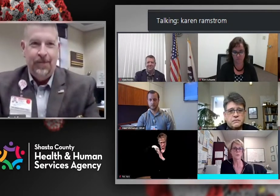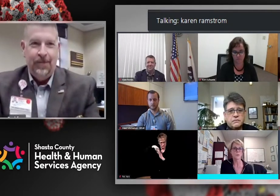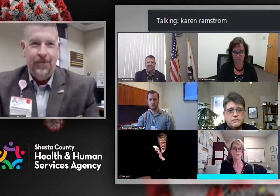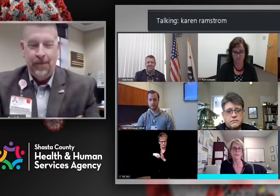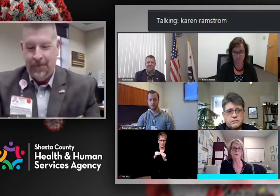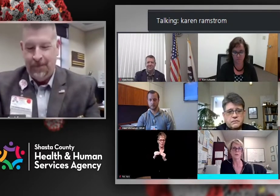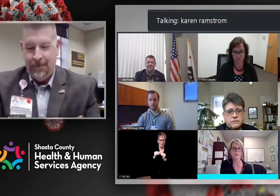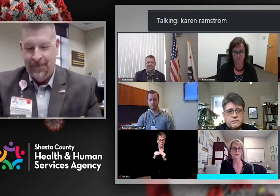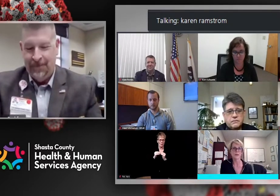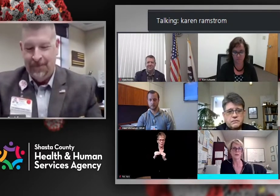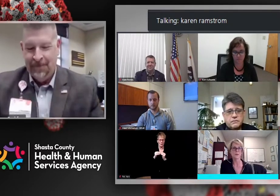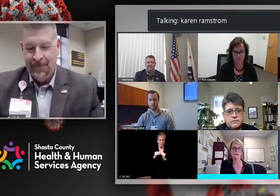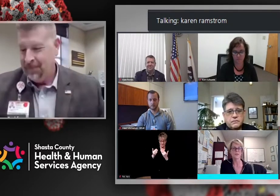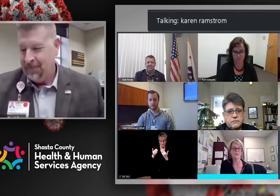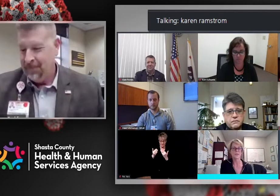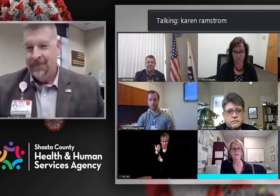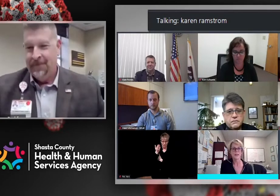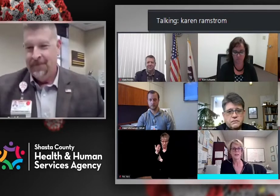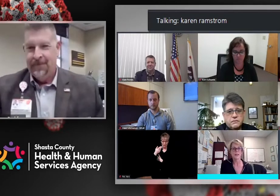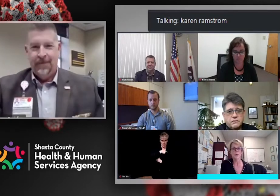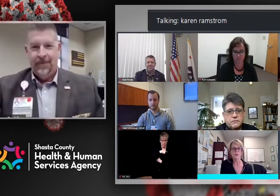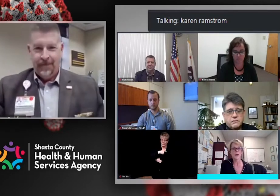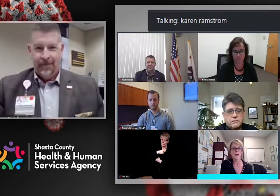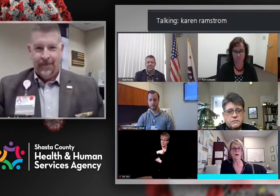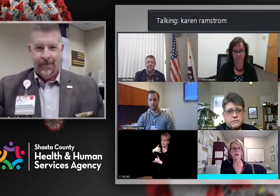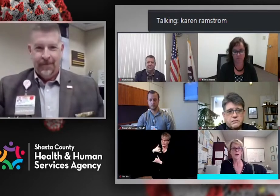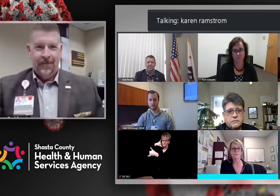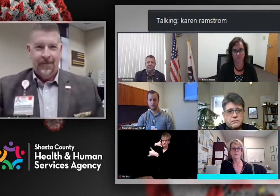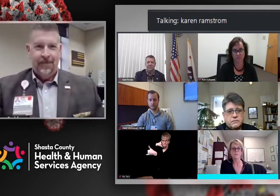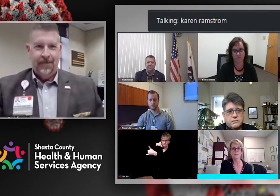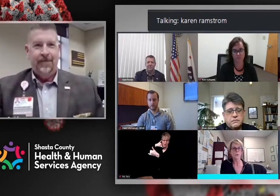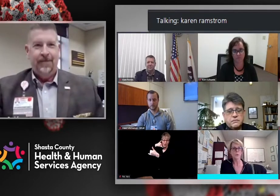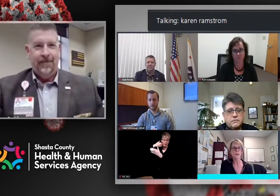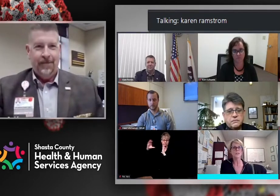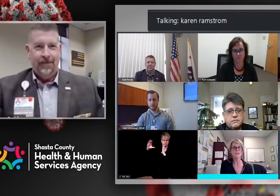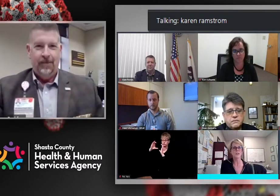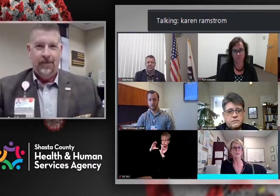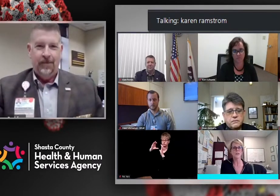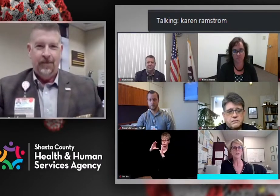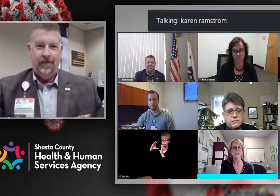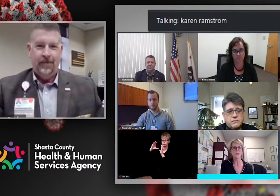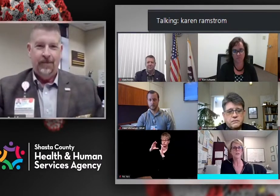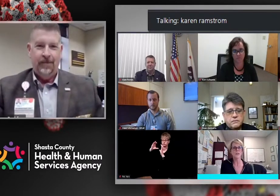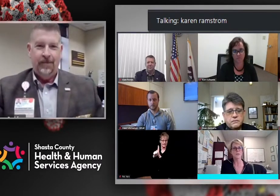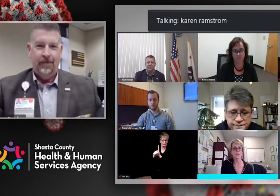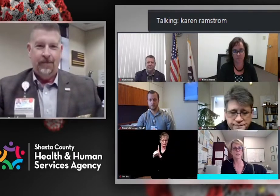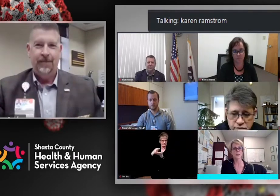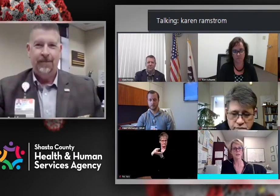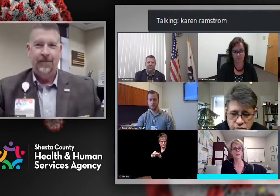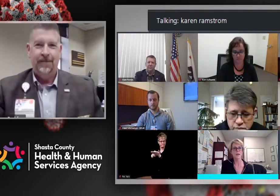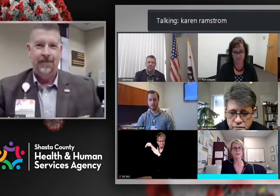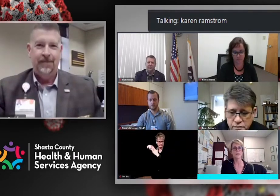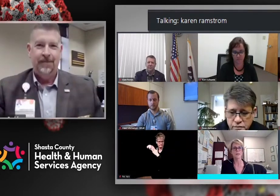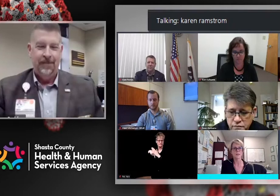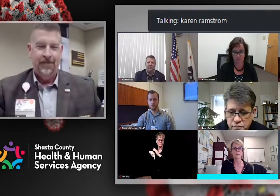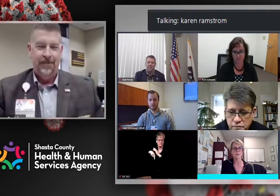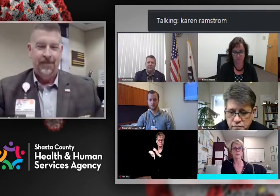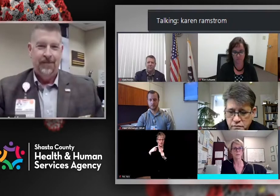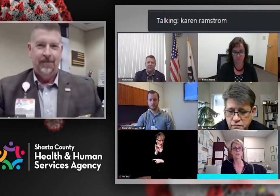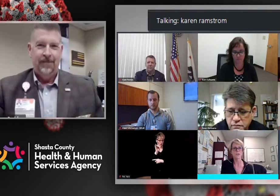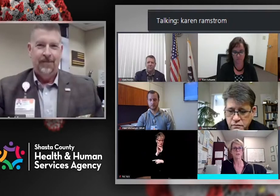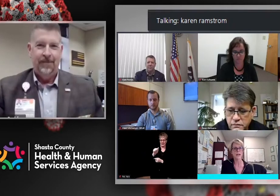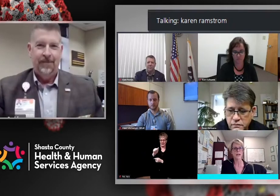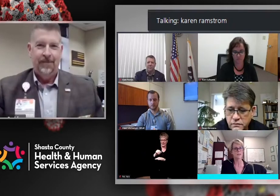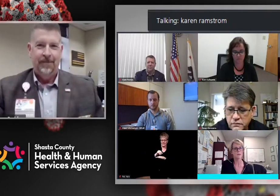the state this morning. There have been a couple of calls. And so what it's looking like, the advisory committee has some